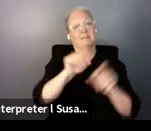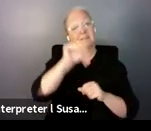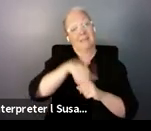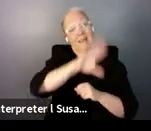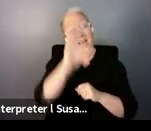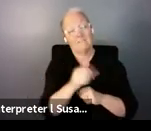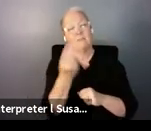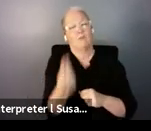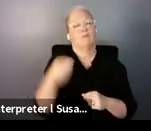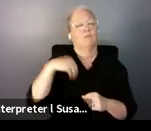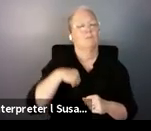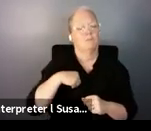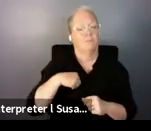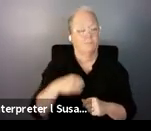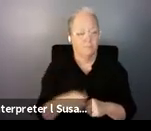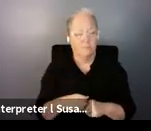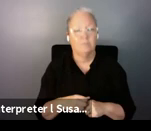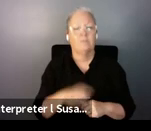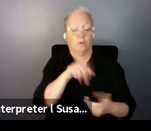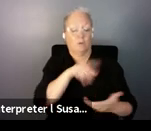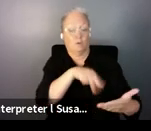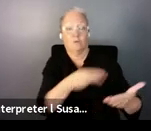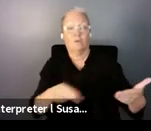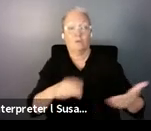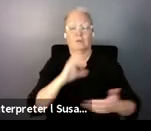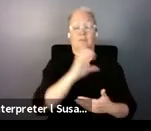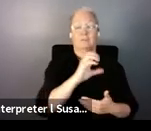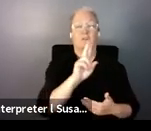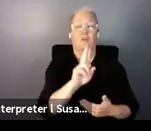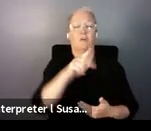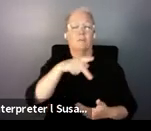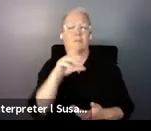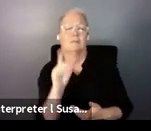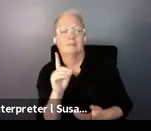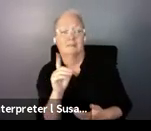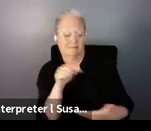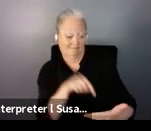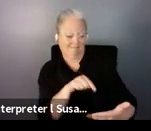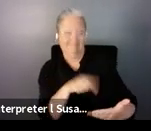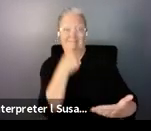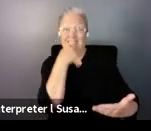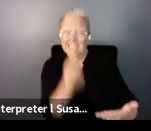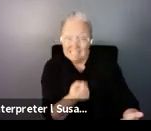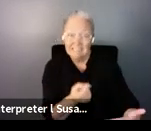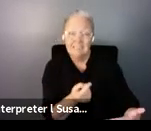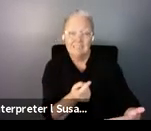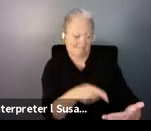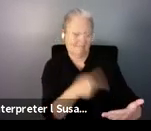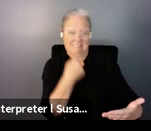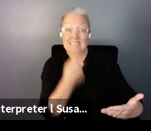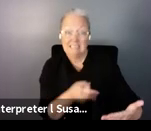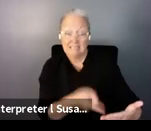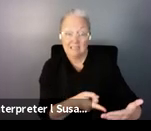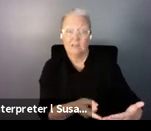The CRPD, the Convention on the Rights of Persons with Disabilities mandates states to actually ensure access to